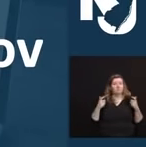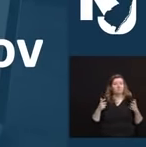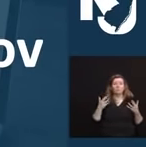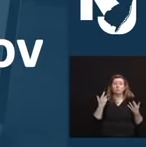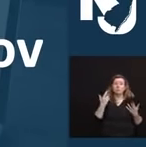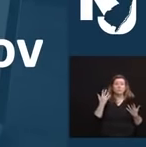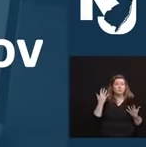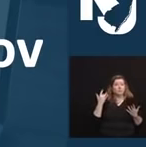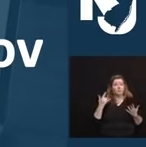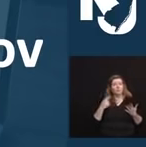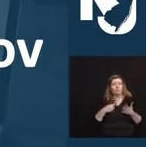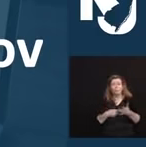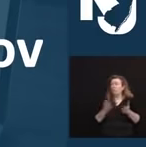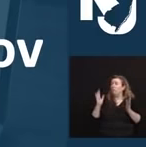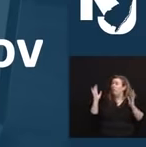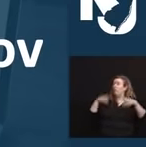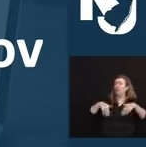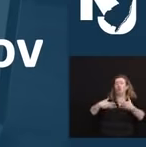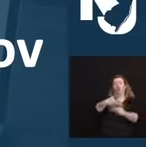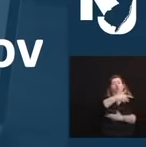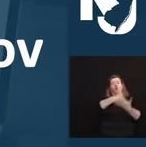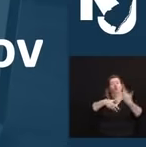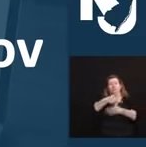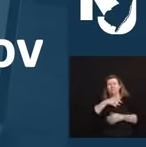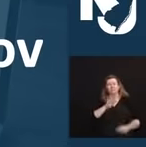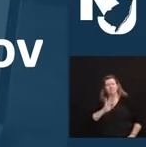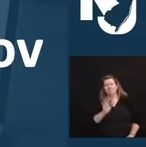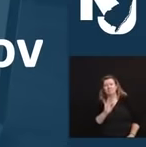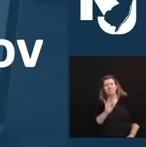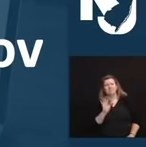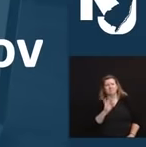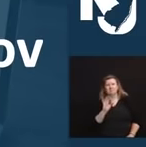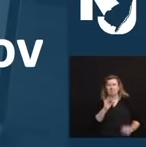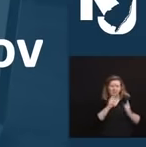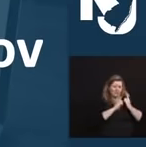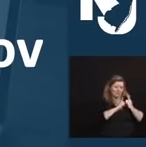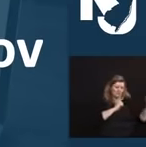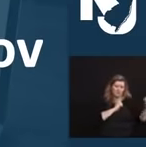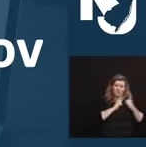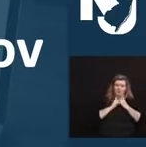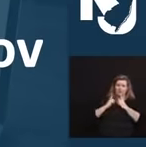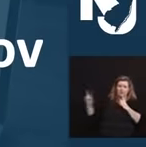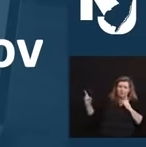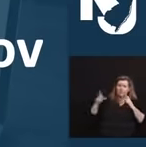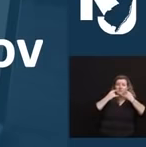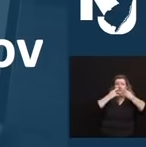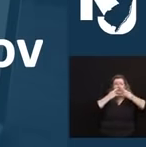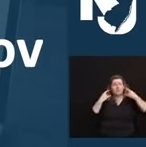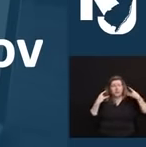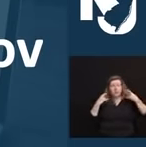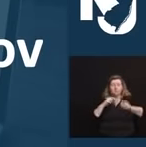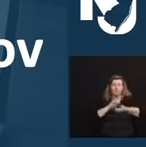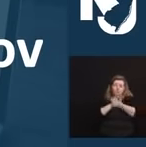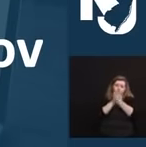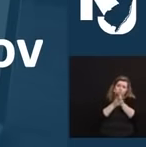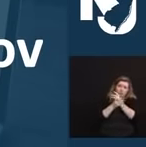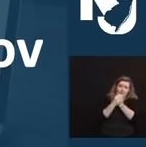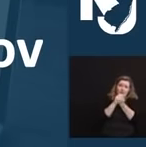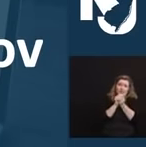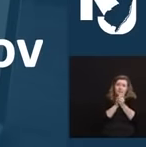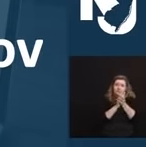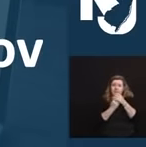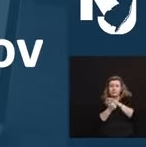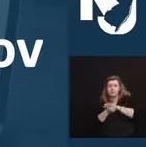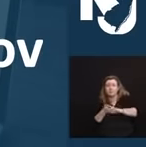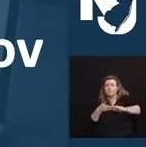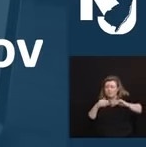precautions, in our social distancing, in our wearing of masks. And it's the reason why this year cannot be the year for the